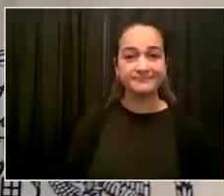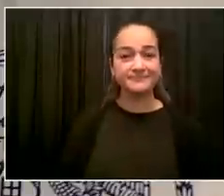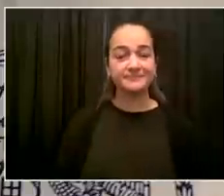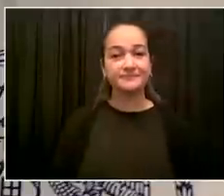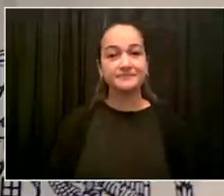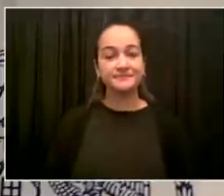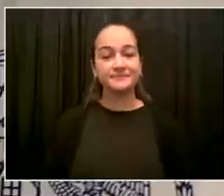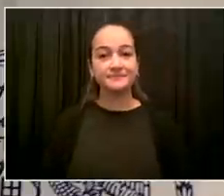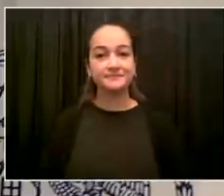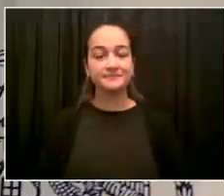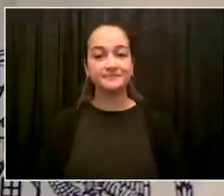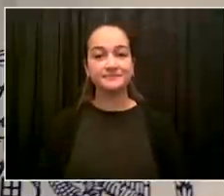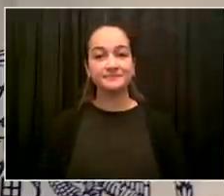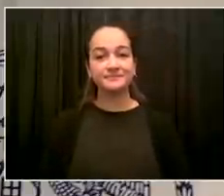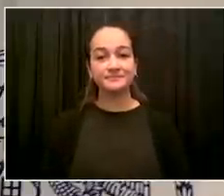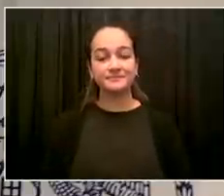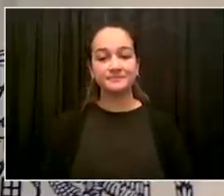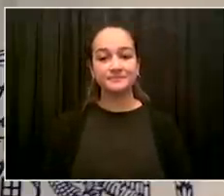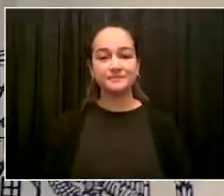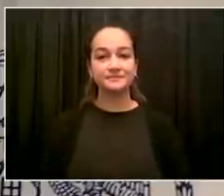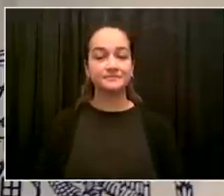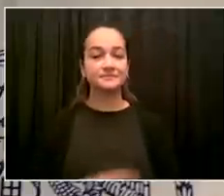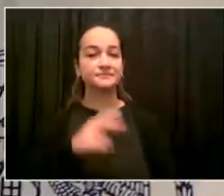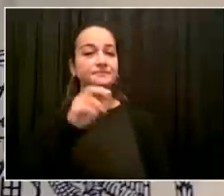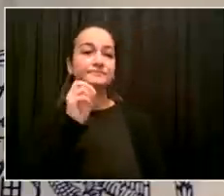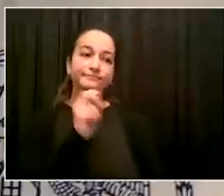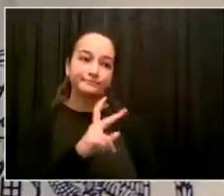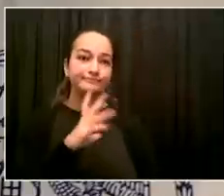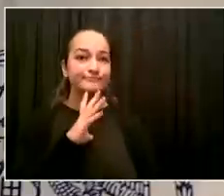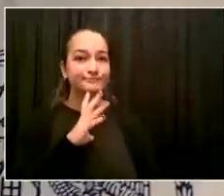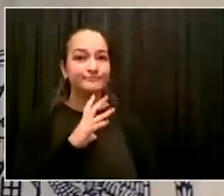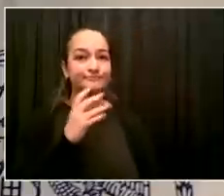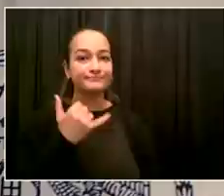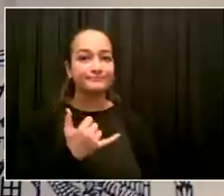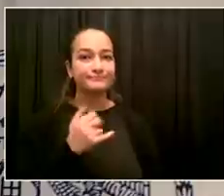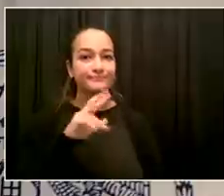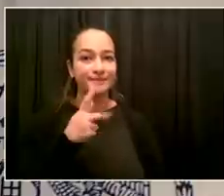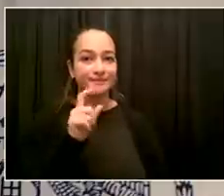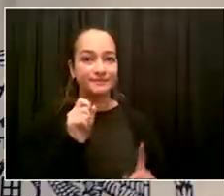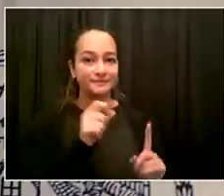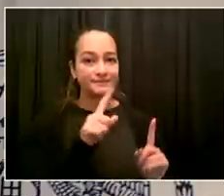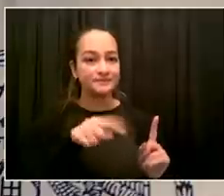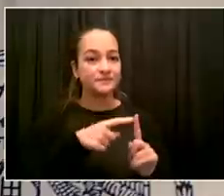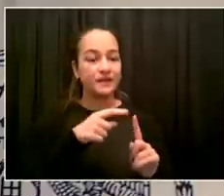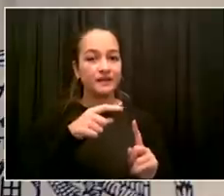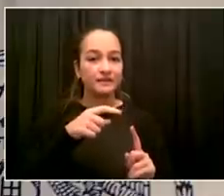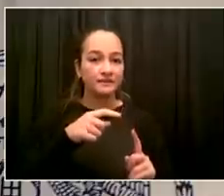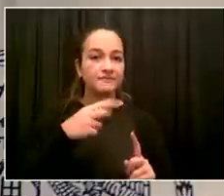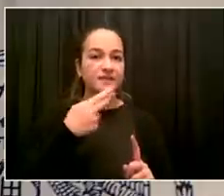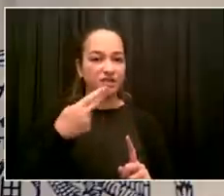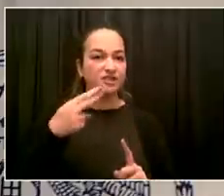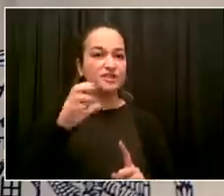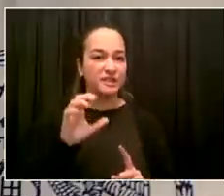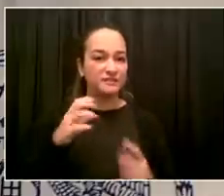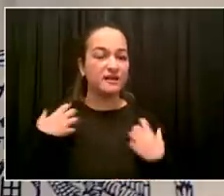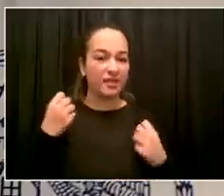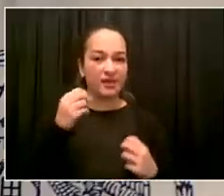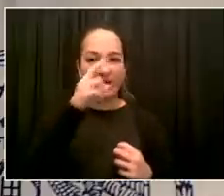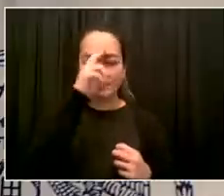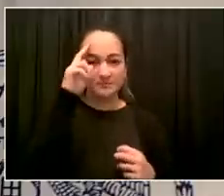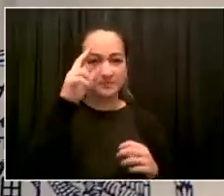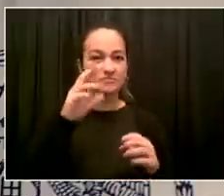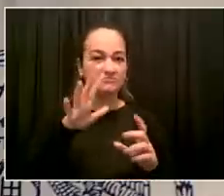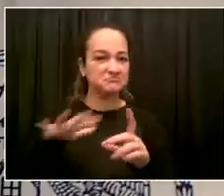And then in terms of H&H, you know, Dr. Katz said that not everyone is vaccinated. There are high rates of nurses and doctors, but my